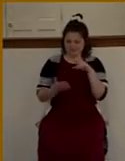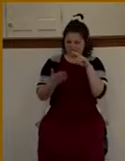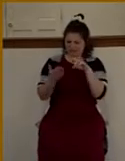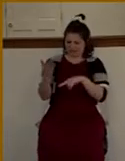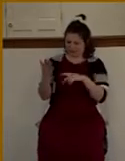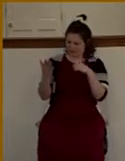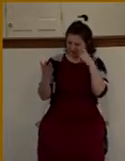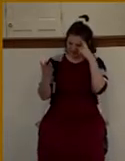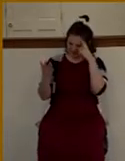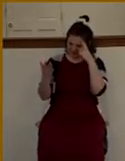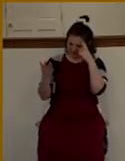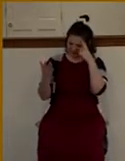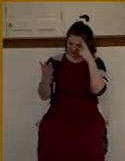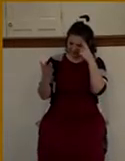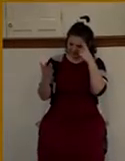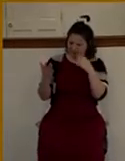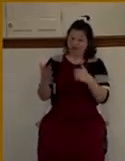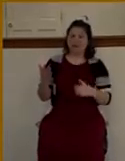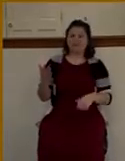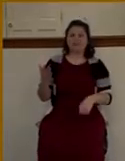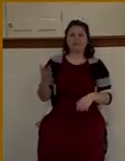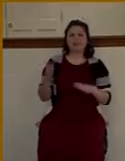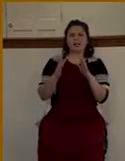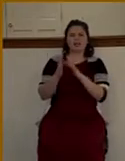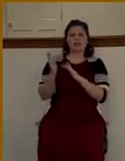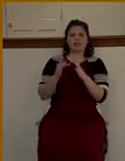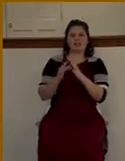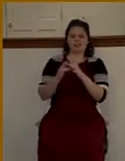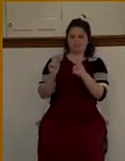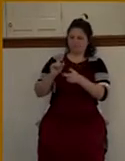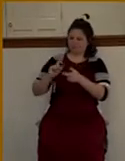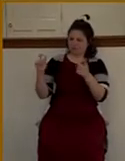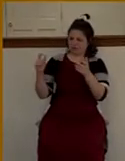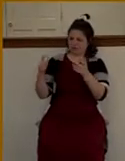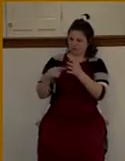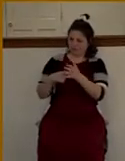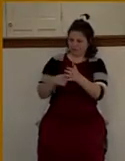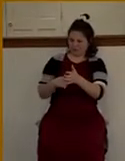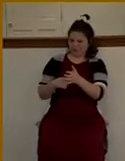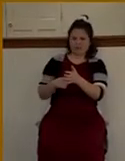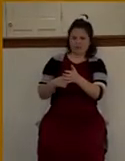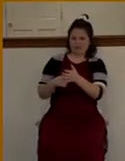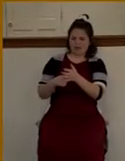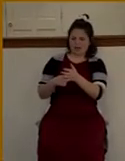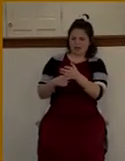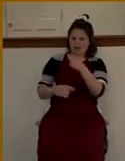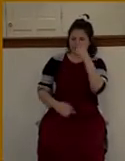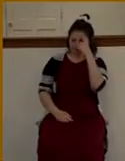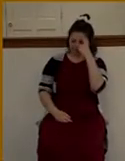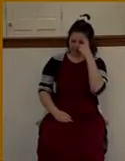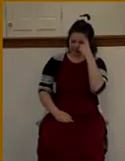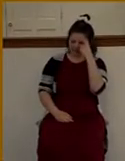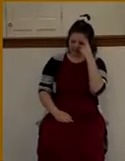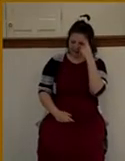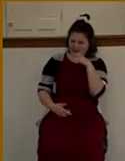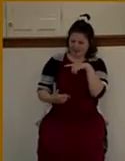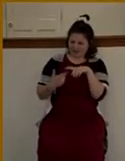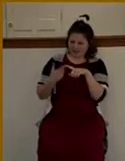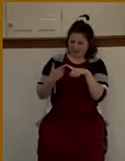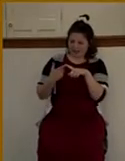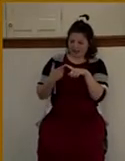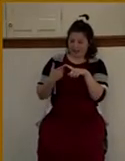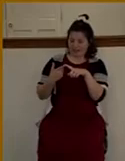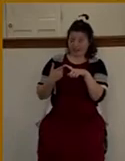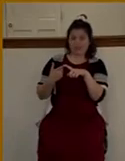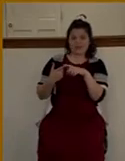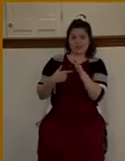tempted to think that Jesus had a big fish here on the line, and somehow he lost